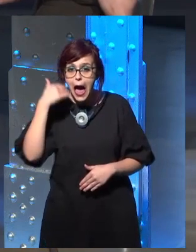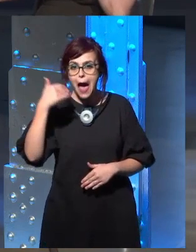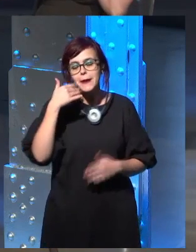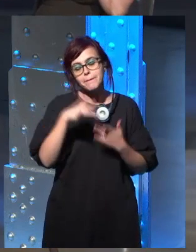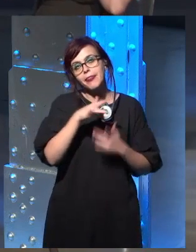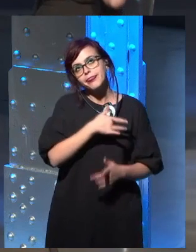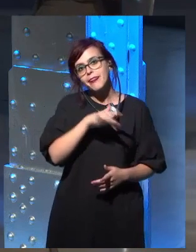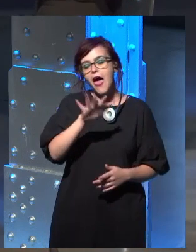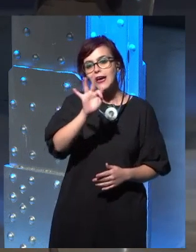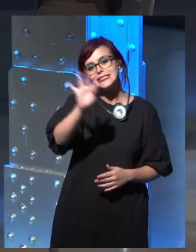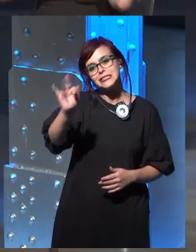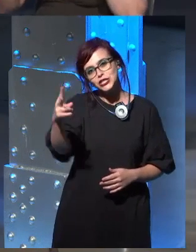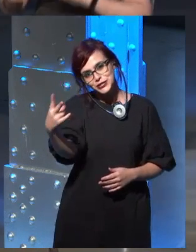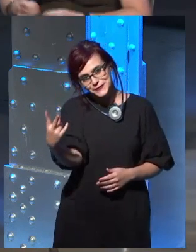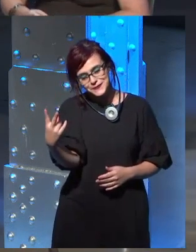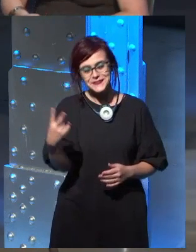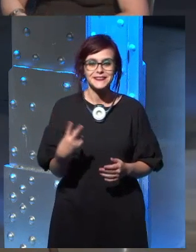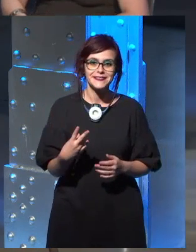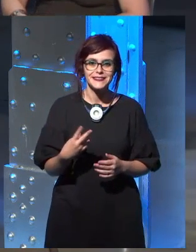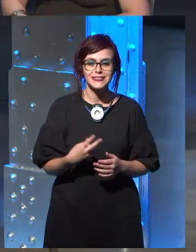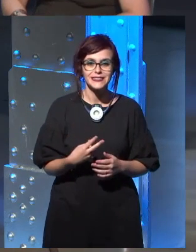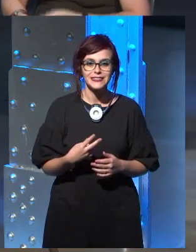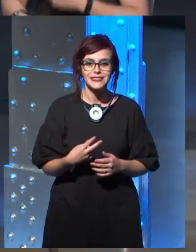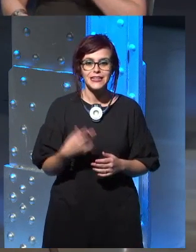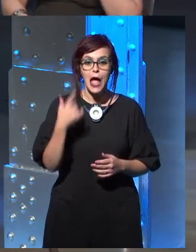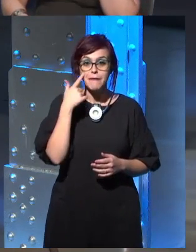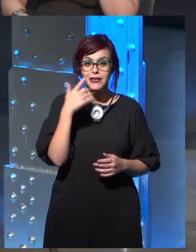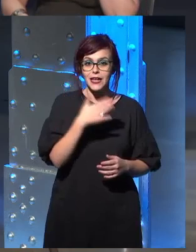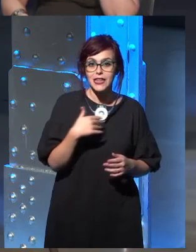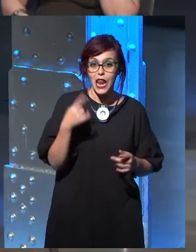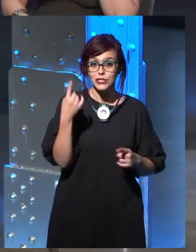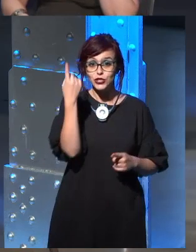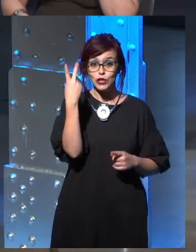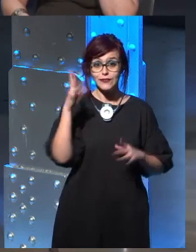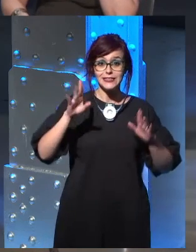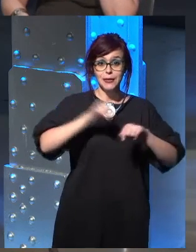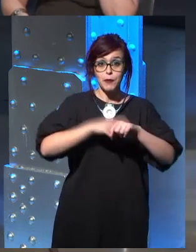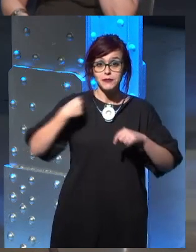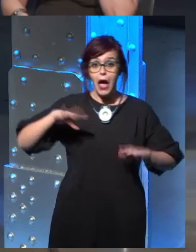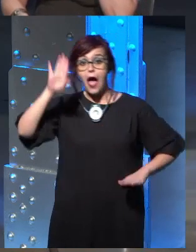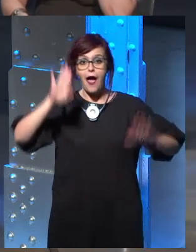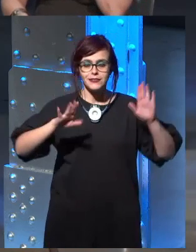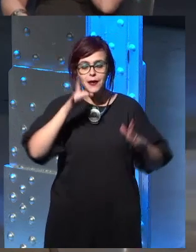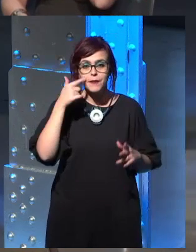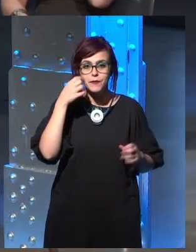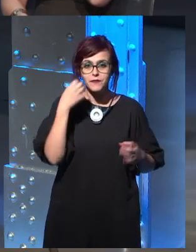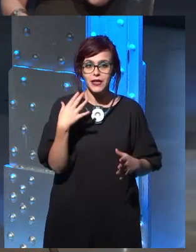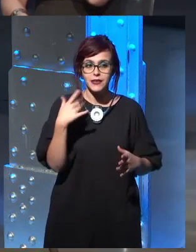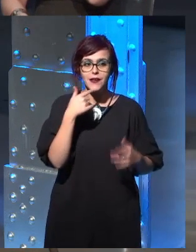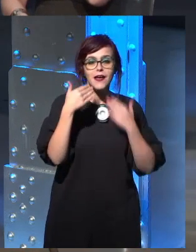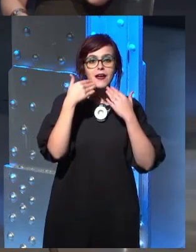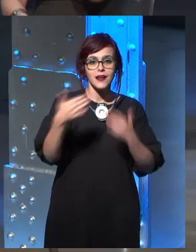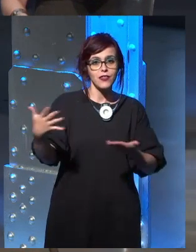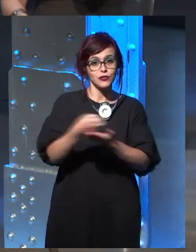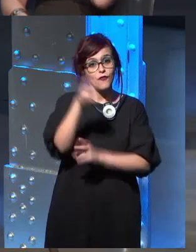she too. Okay. Two more questions. Yes. you have asked two at same time. Okay. Well, thanks